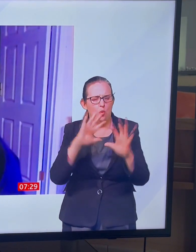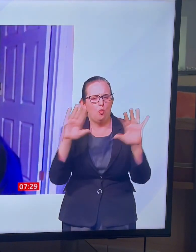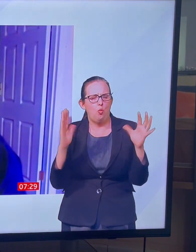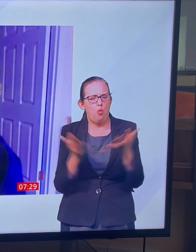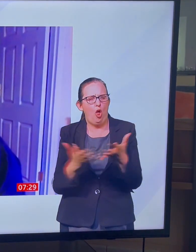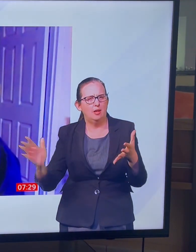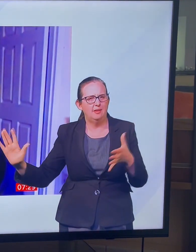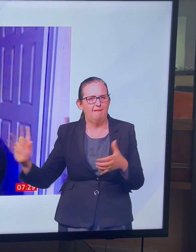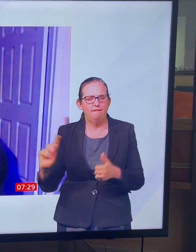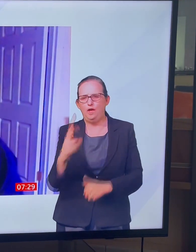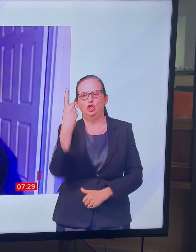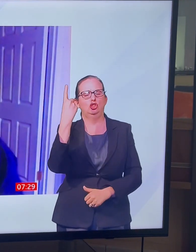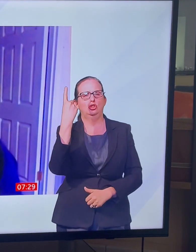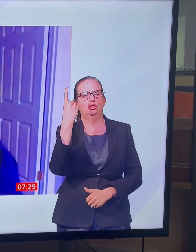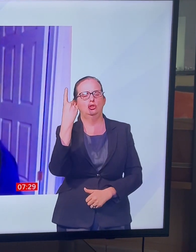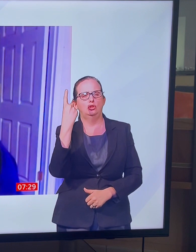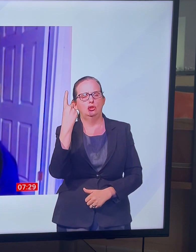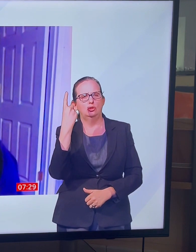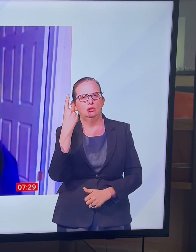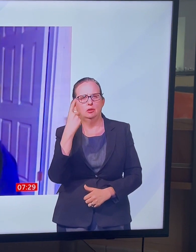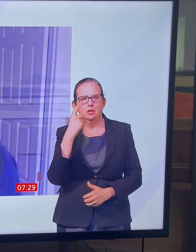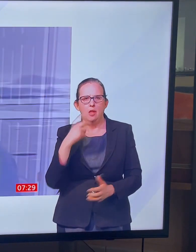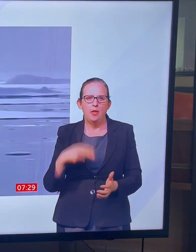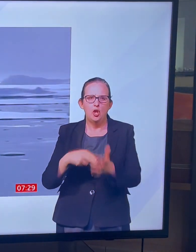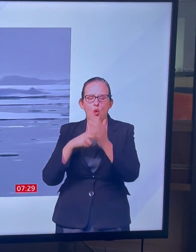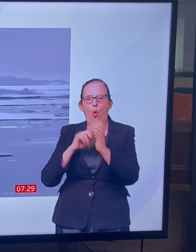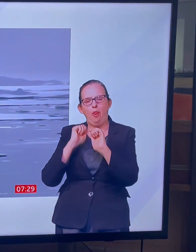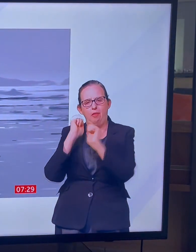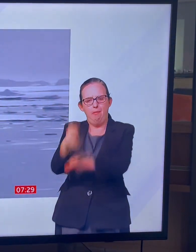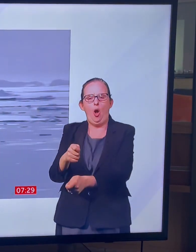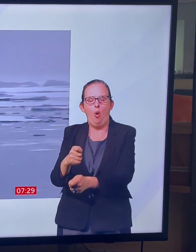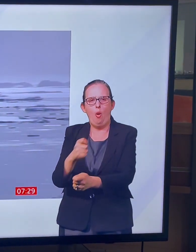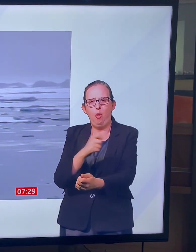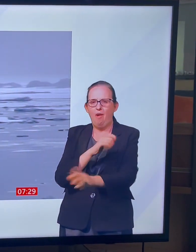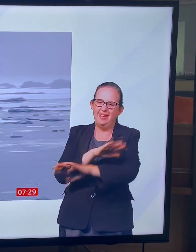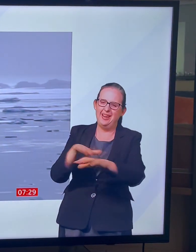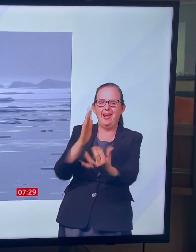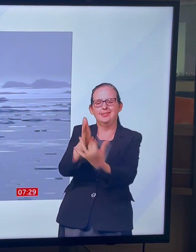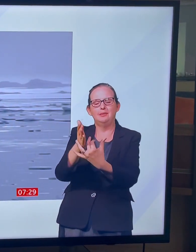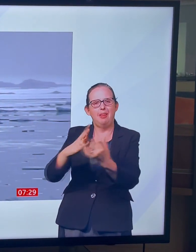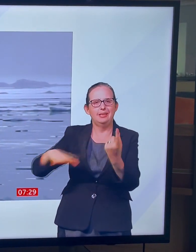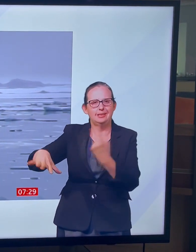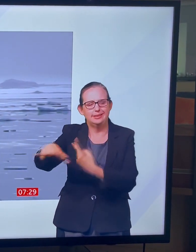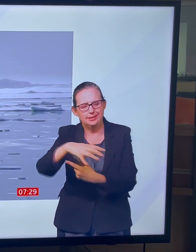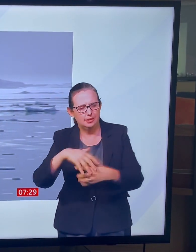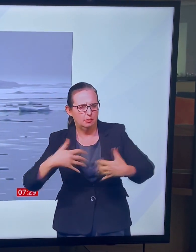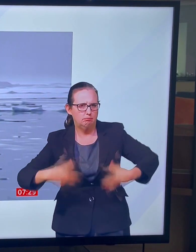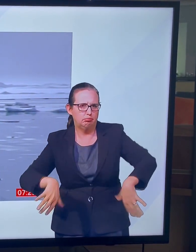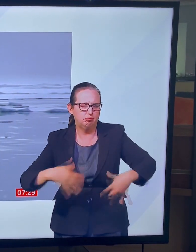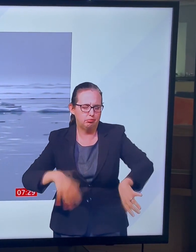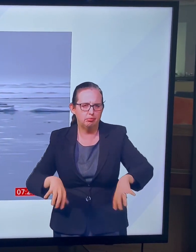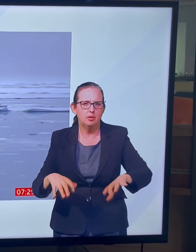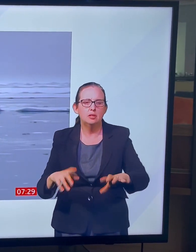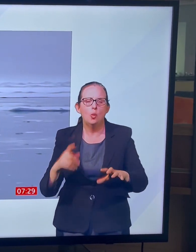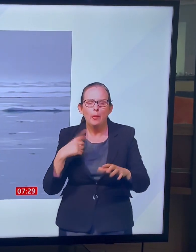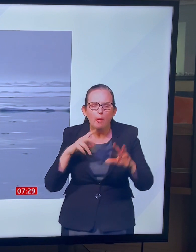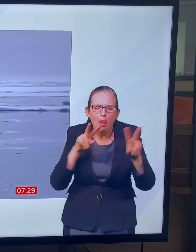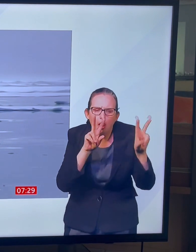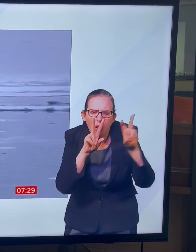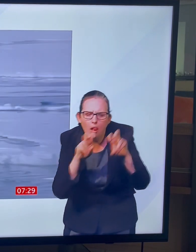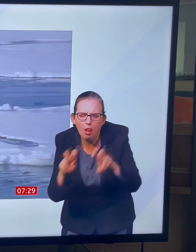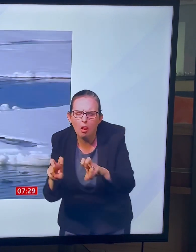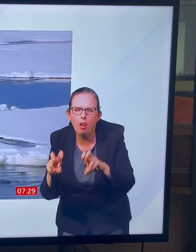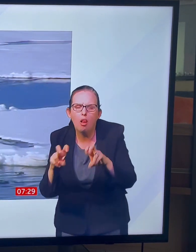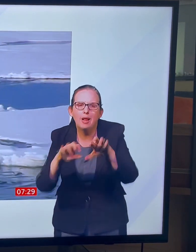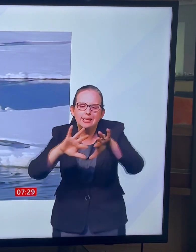incredibly important scientific endeavour. And what we're looking at is the sea ice, how it forms and how it deforms.